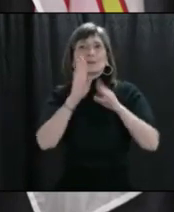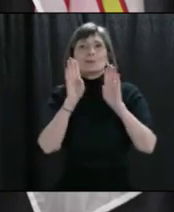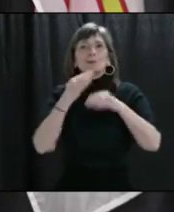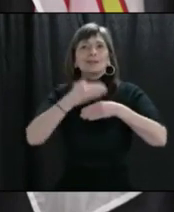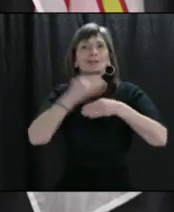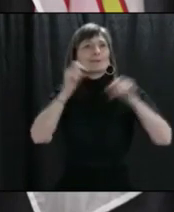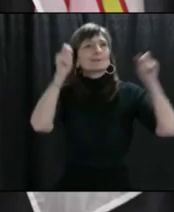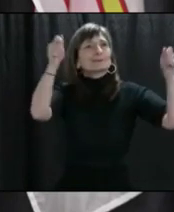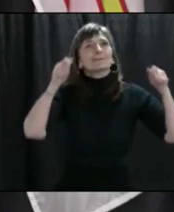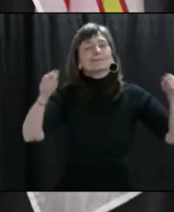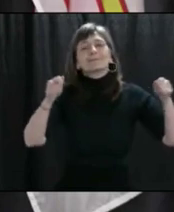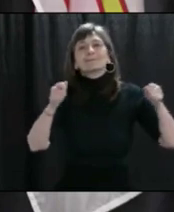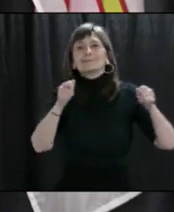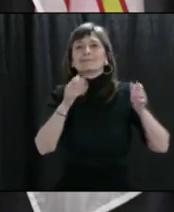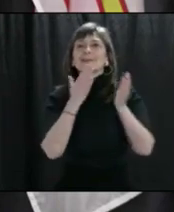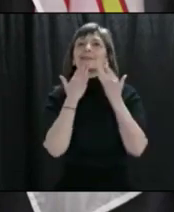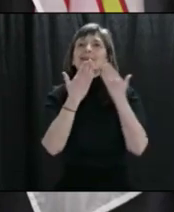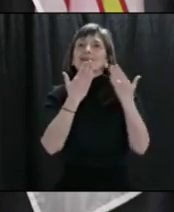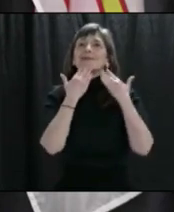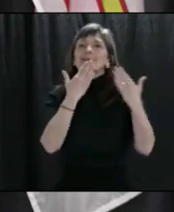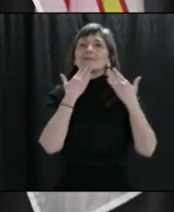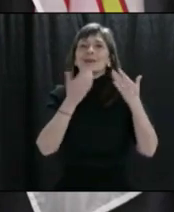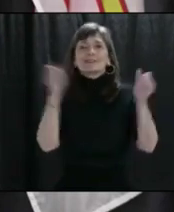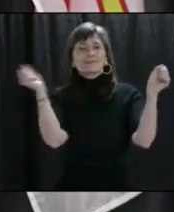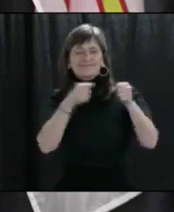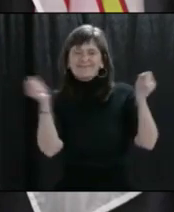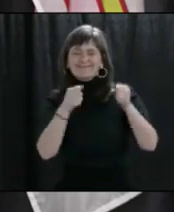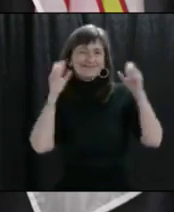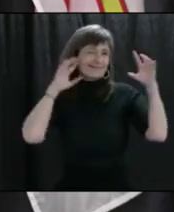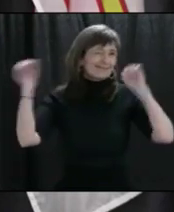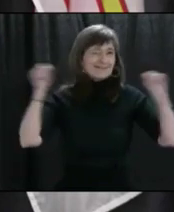as a sign of respect for our essential workers.